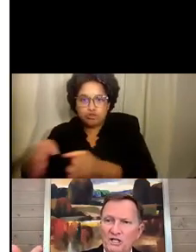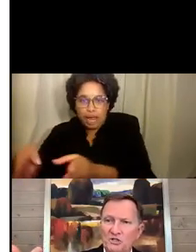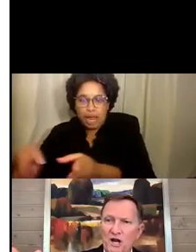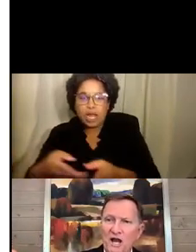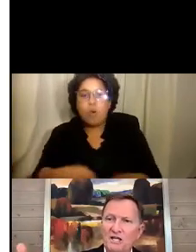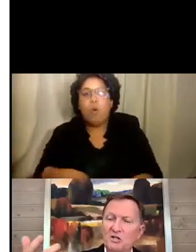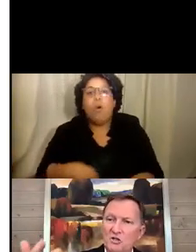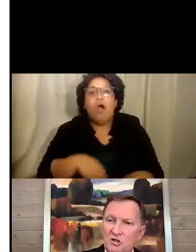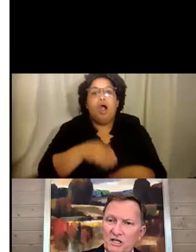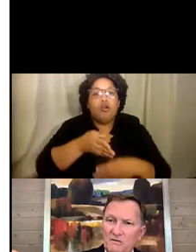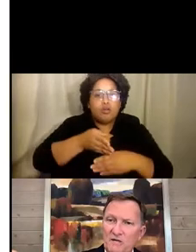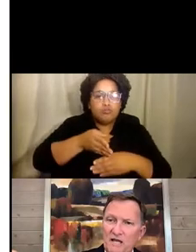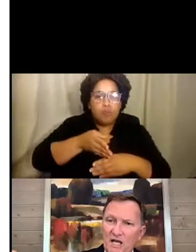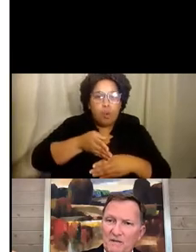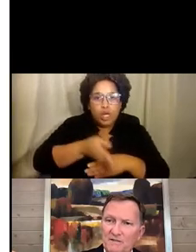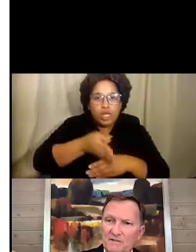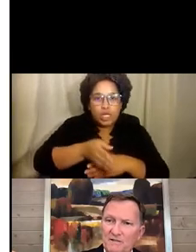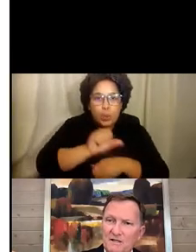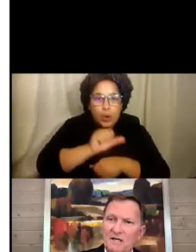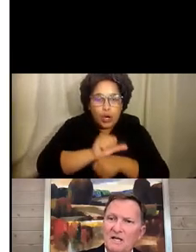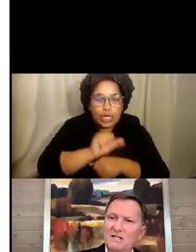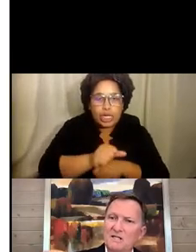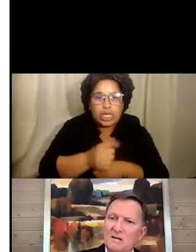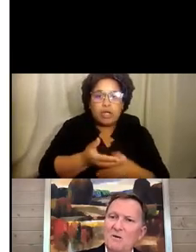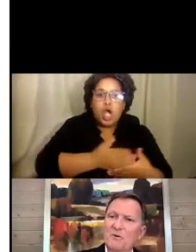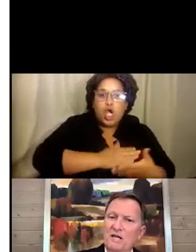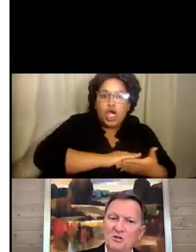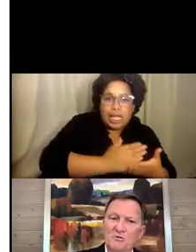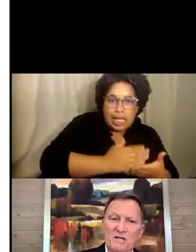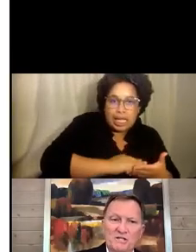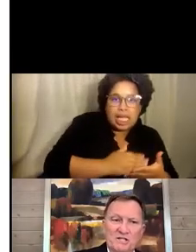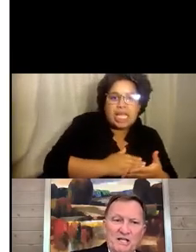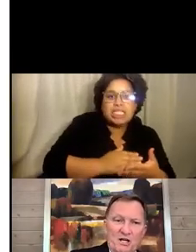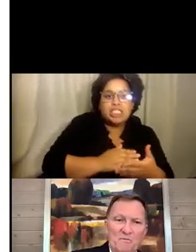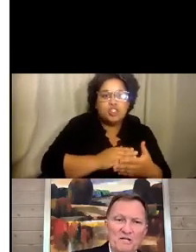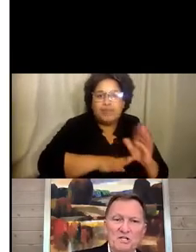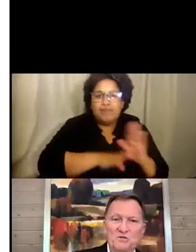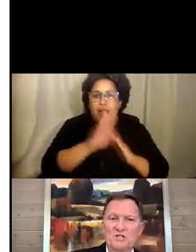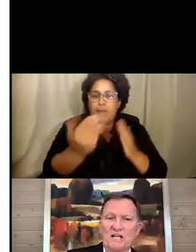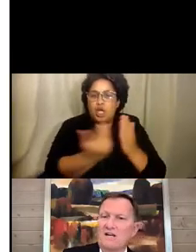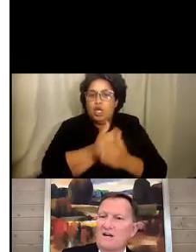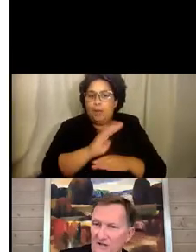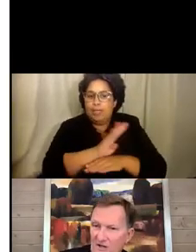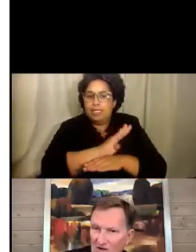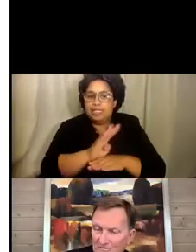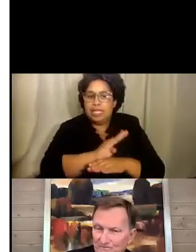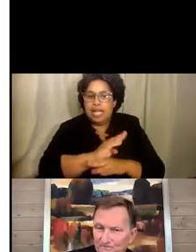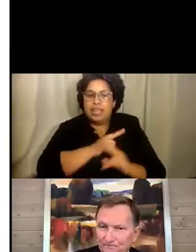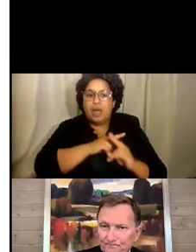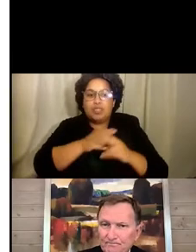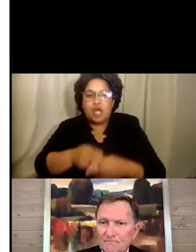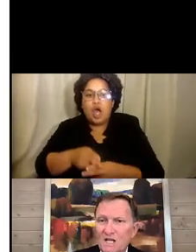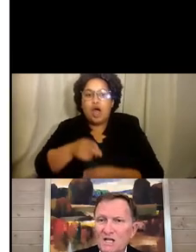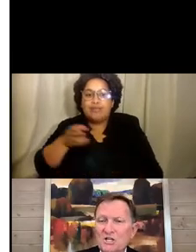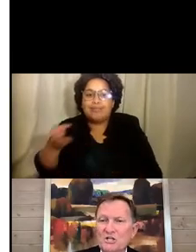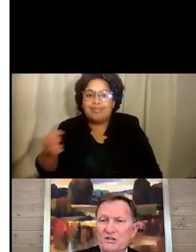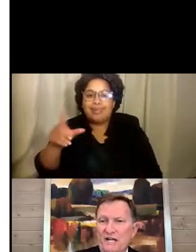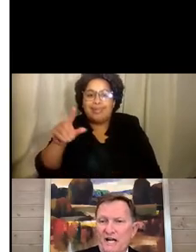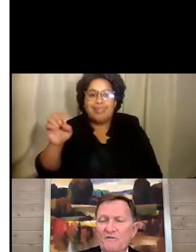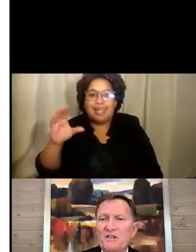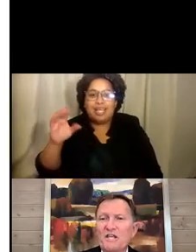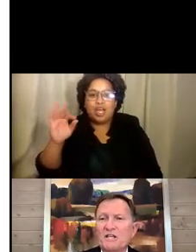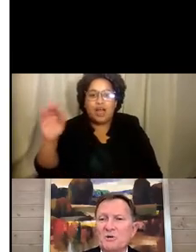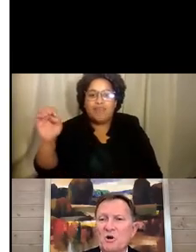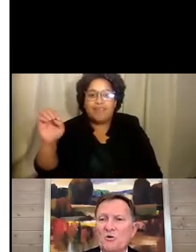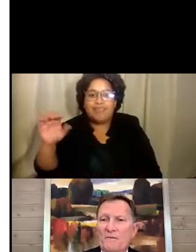woodworking track, cooking element, to come up with a new business. And their business was a coffee cart. So they